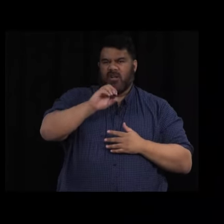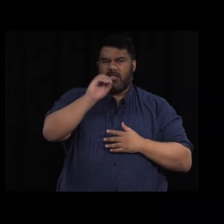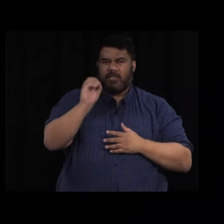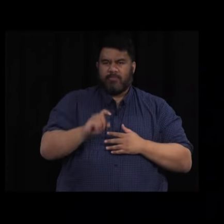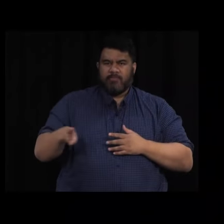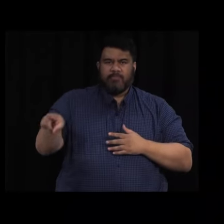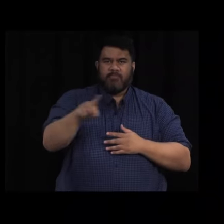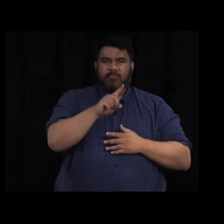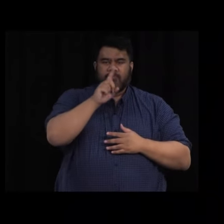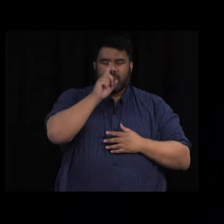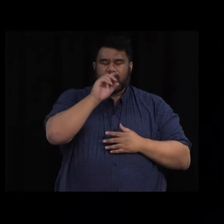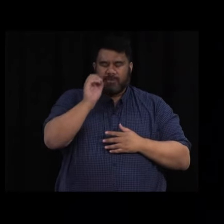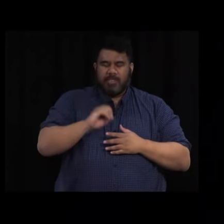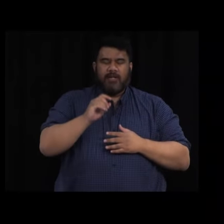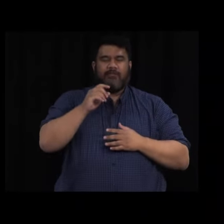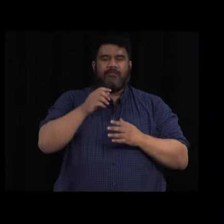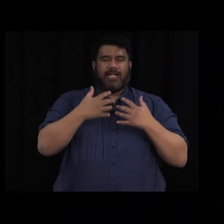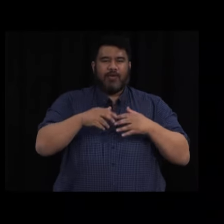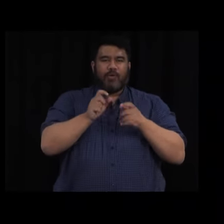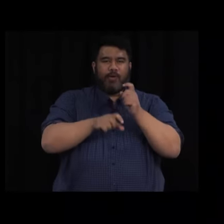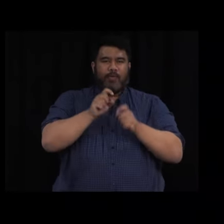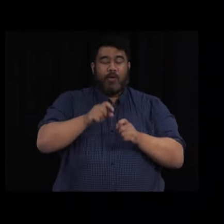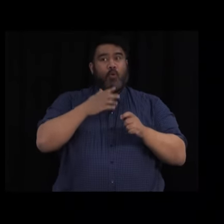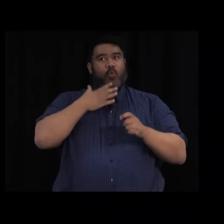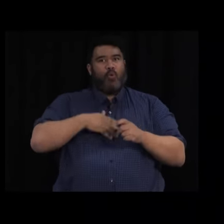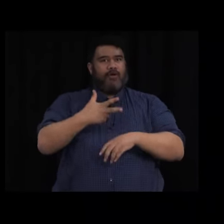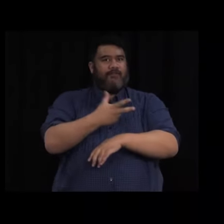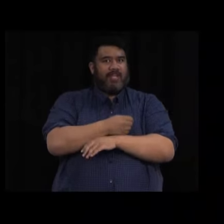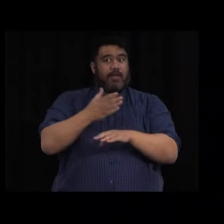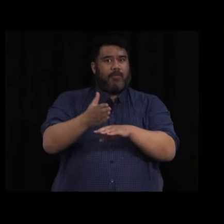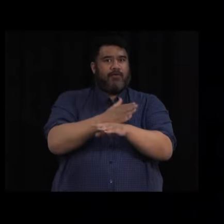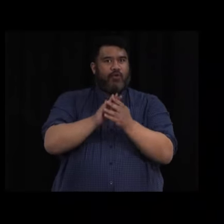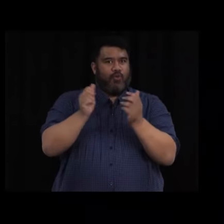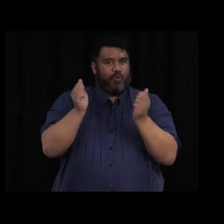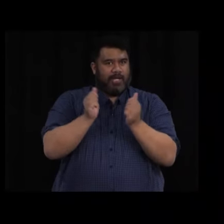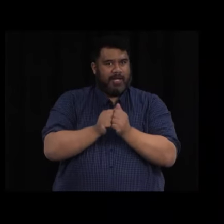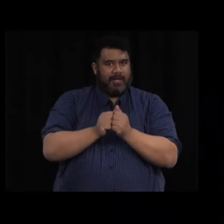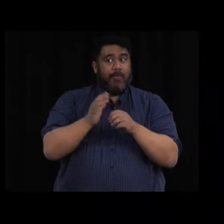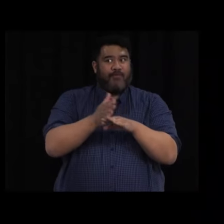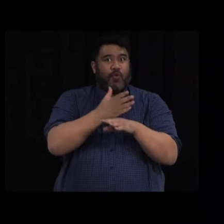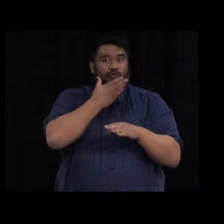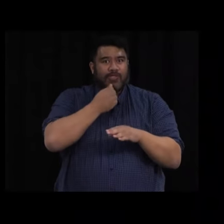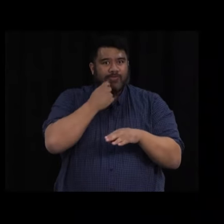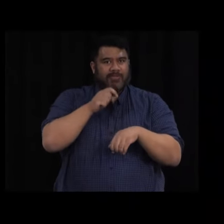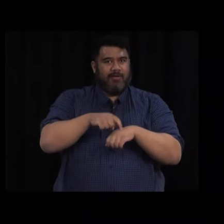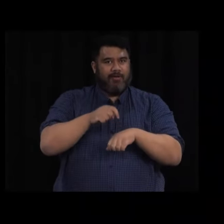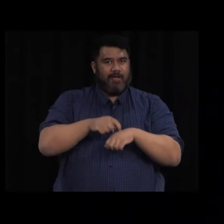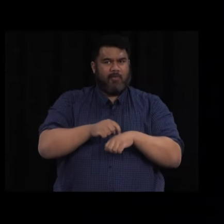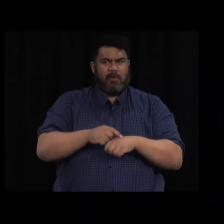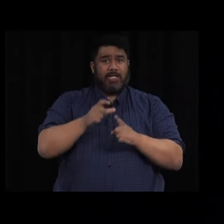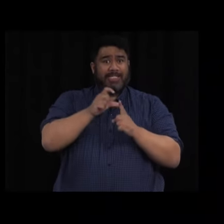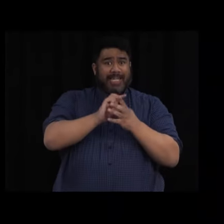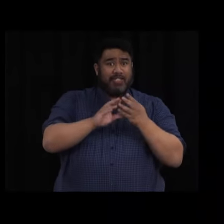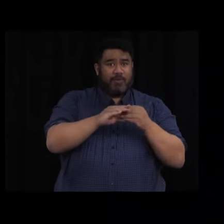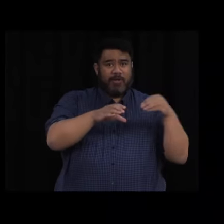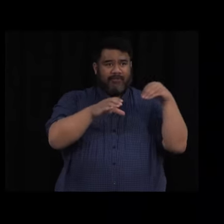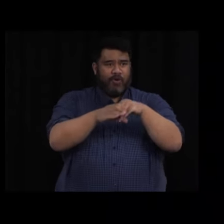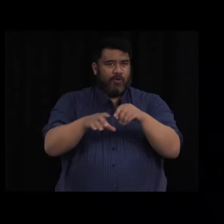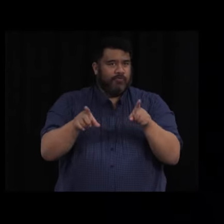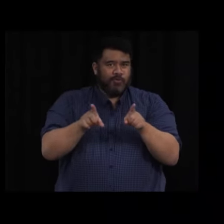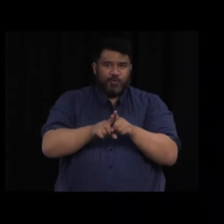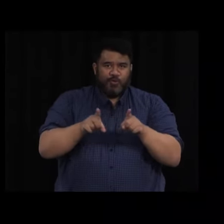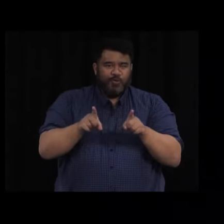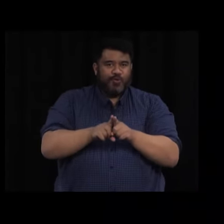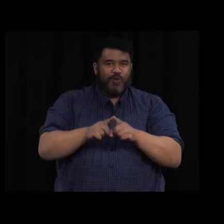vaccinated by Labor Weekend, which means they will be fully vaccinated for Christmas. The DHB has thrown its support behind the campaign.